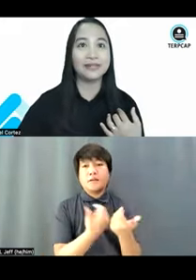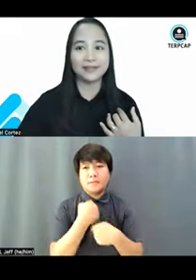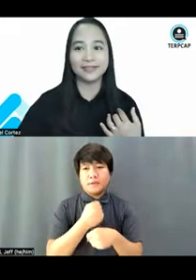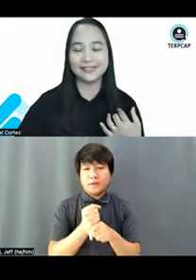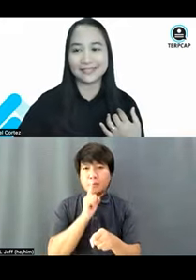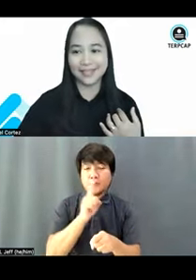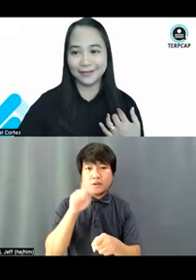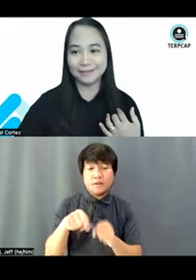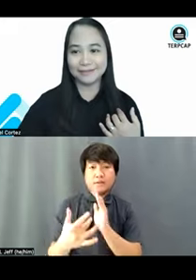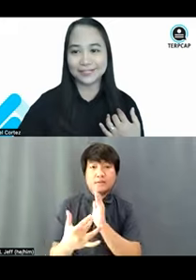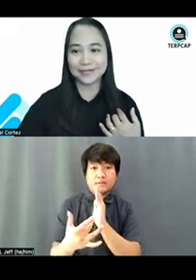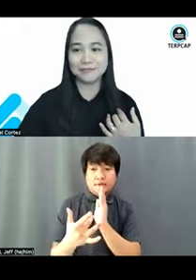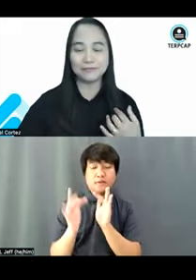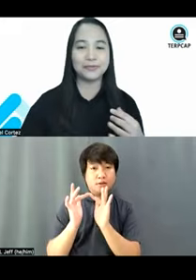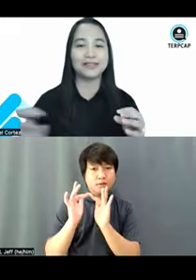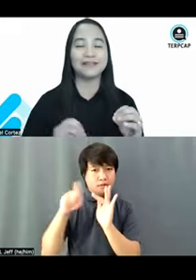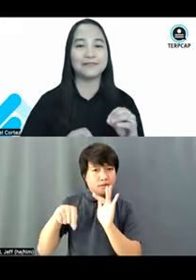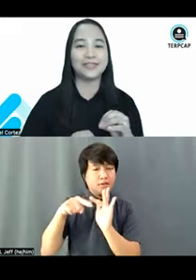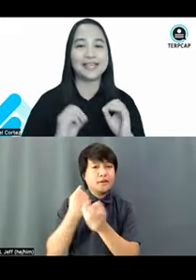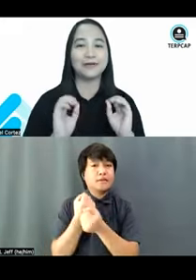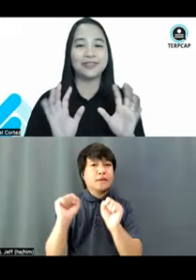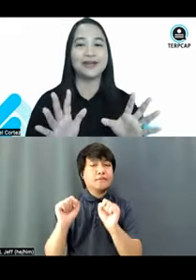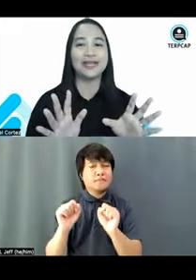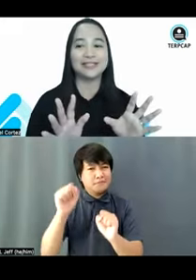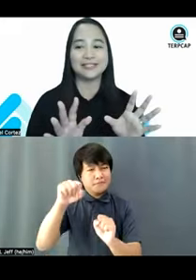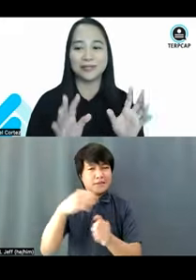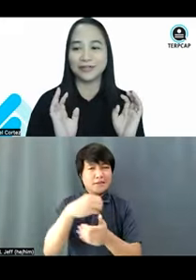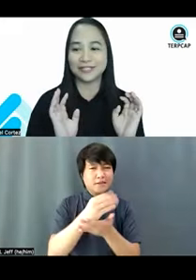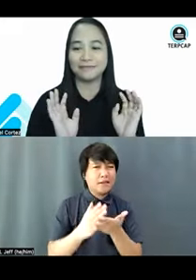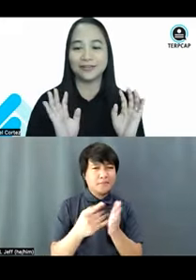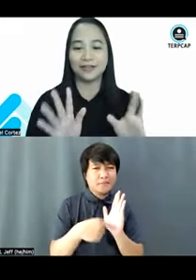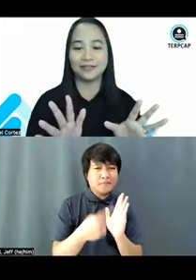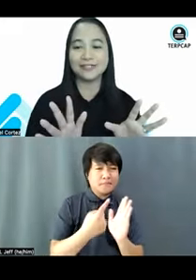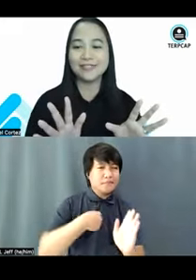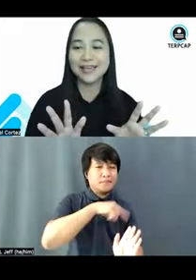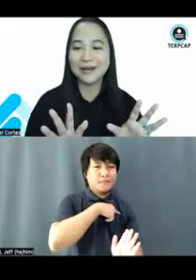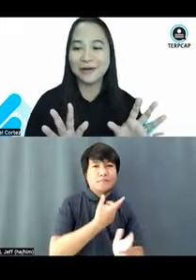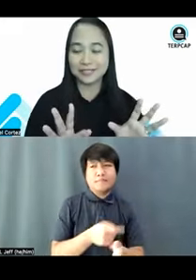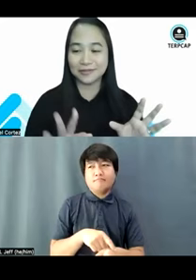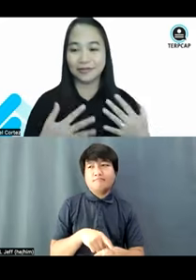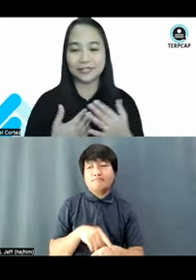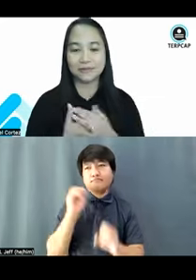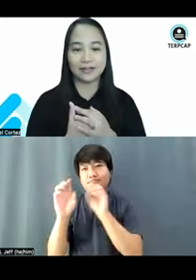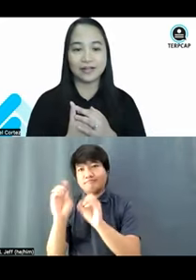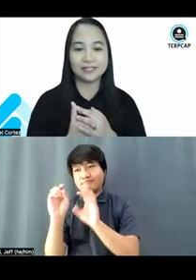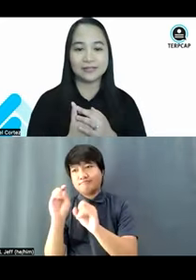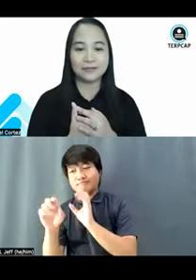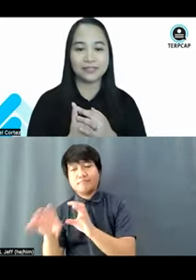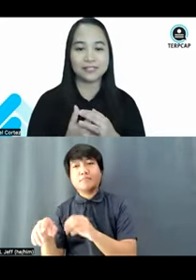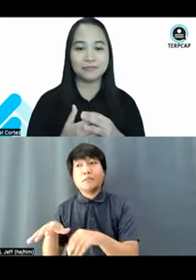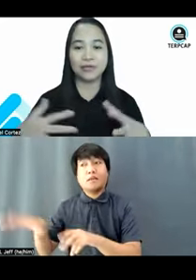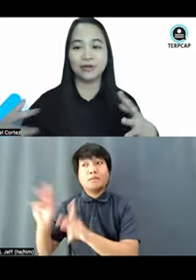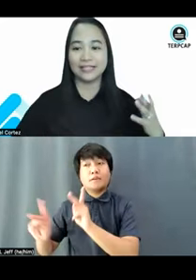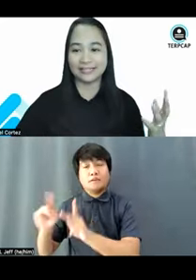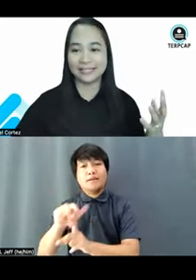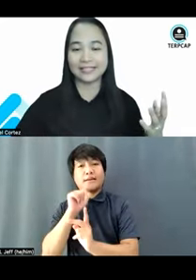that the internet is safe. Sometimes we put a lot of things out there, and it's no longer safe for others, or it's no longer safe for us. So,